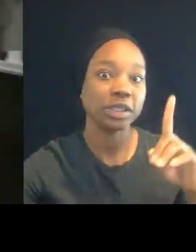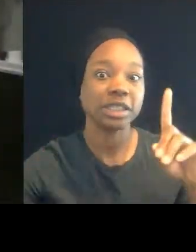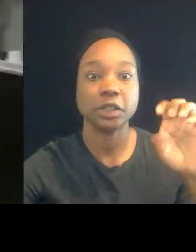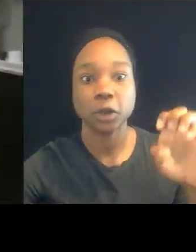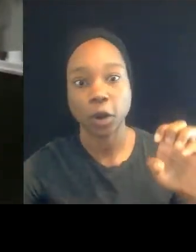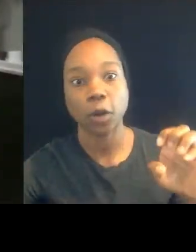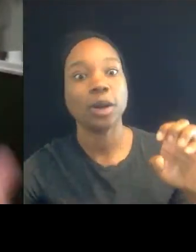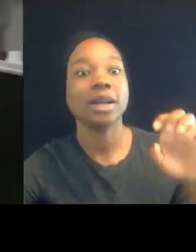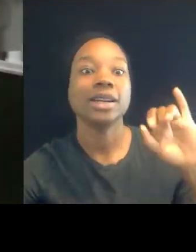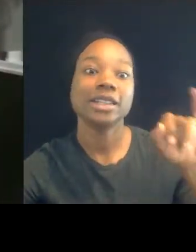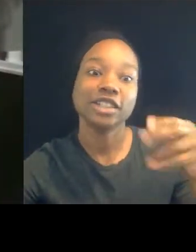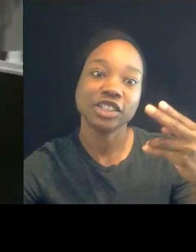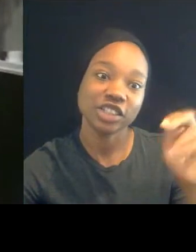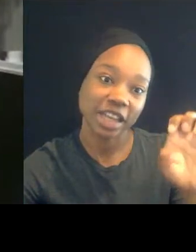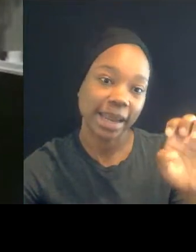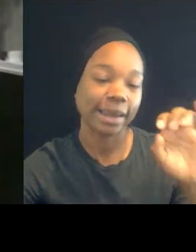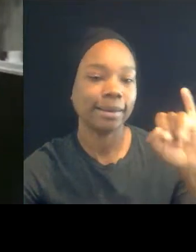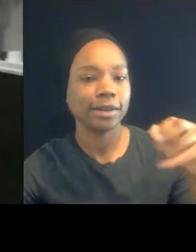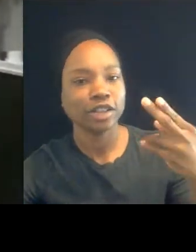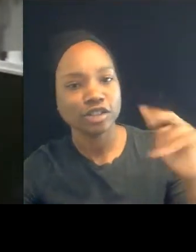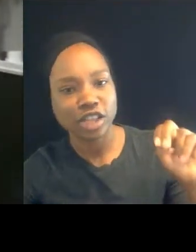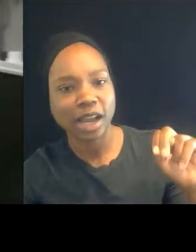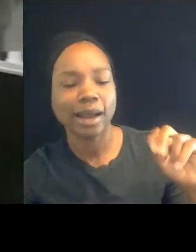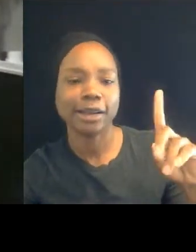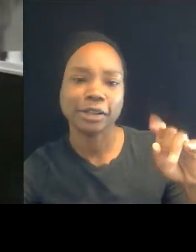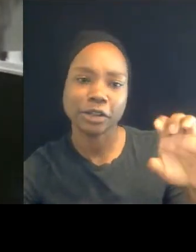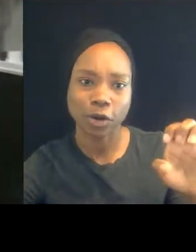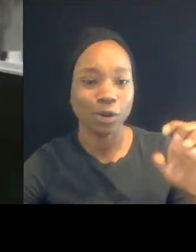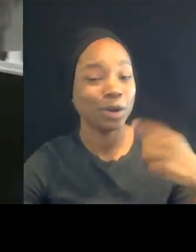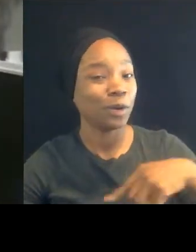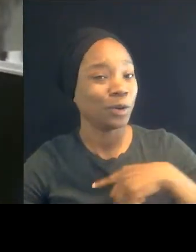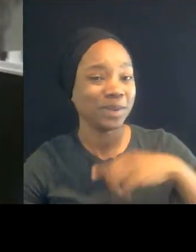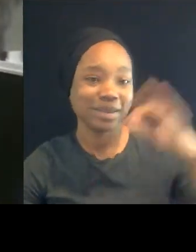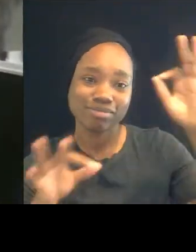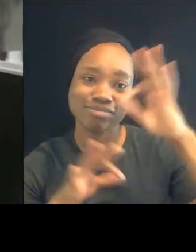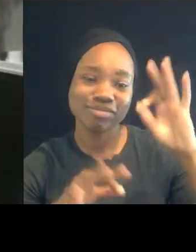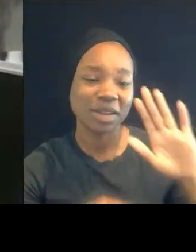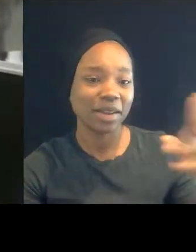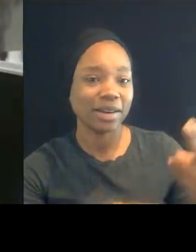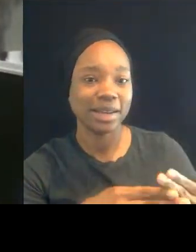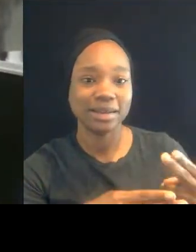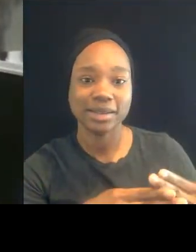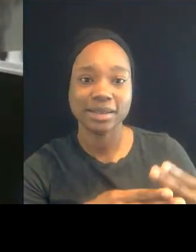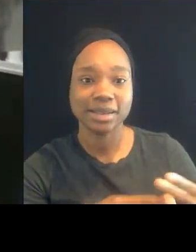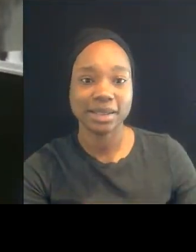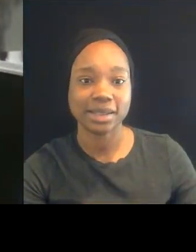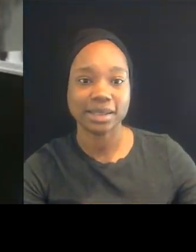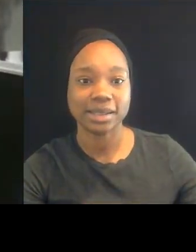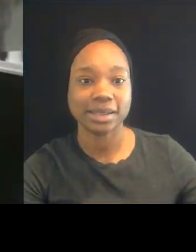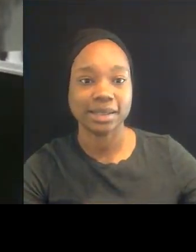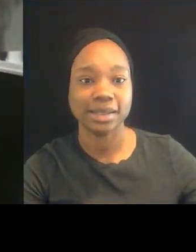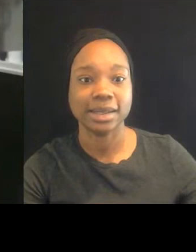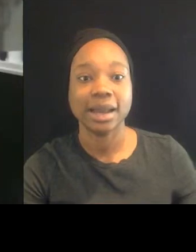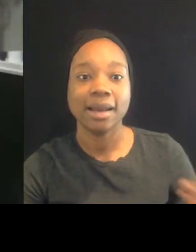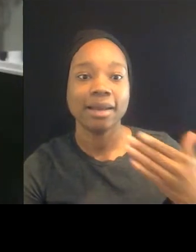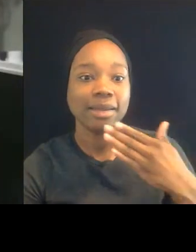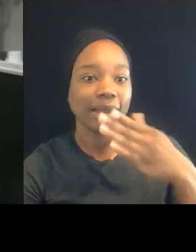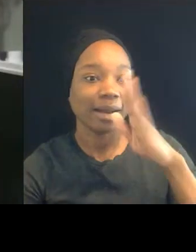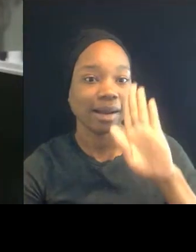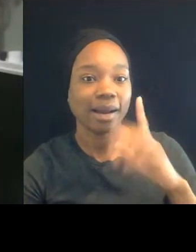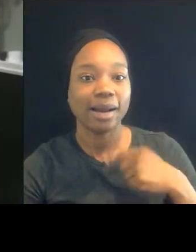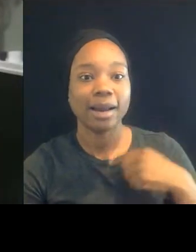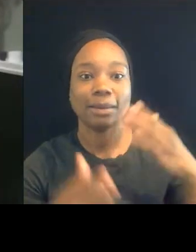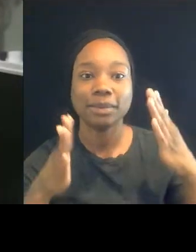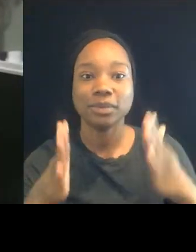John Doe, and we didn't know their names. And I thank God, I'm a person of faith, knowing that God knows their names,